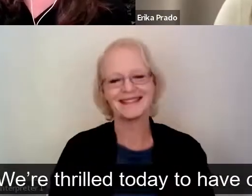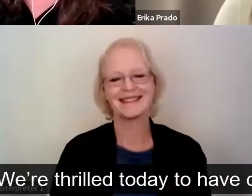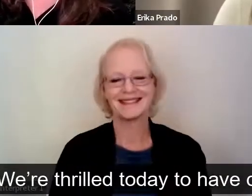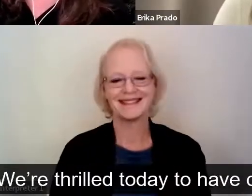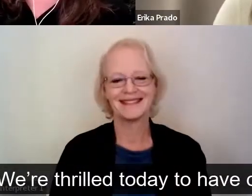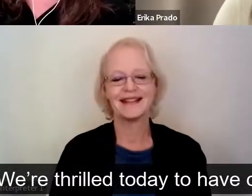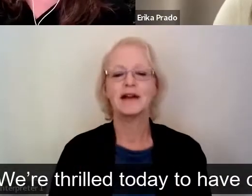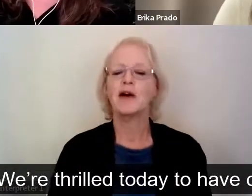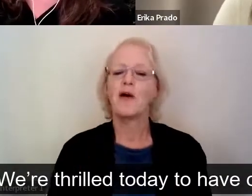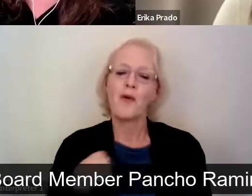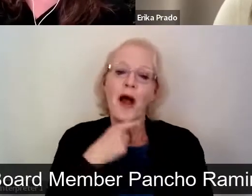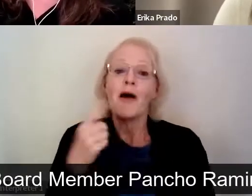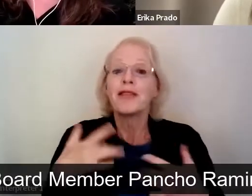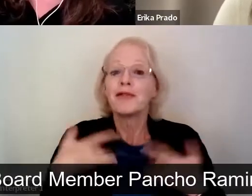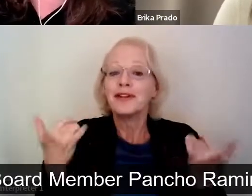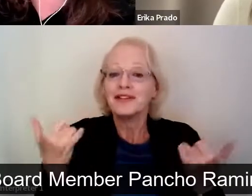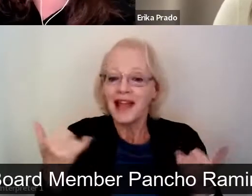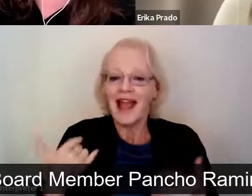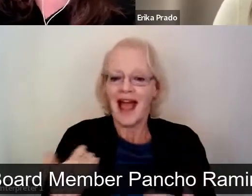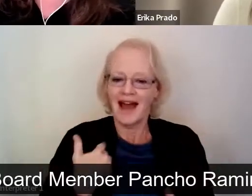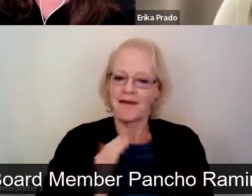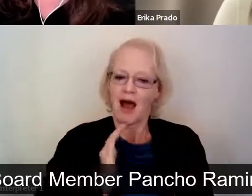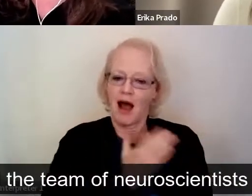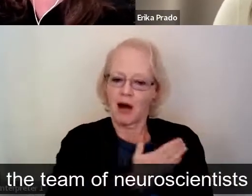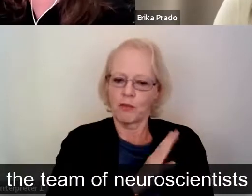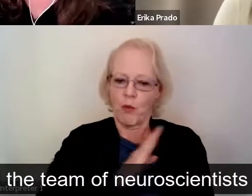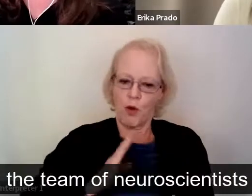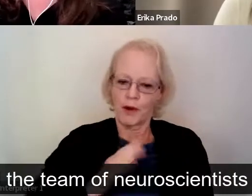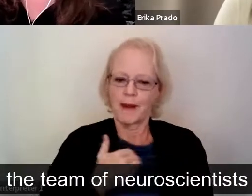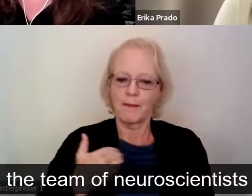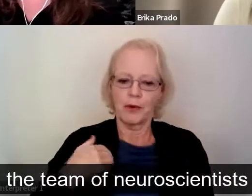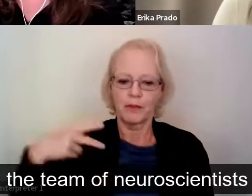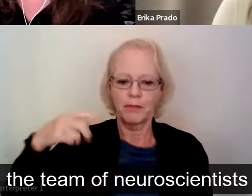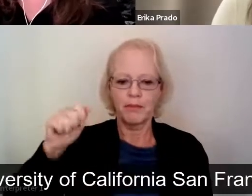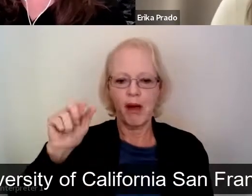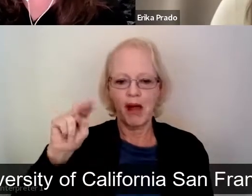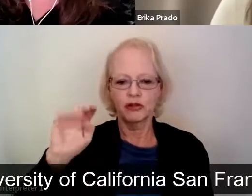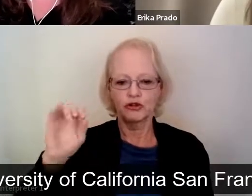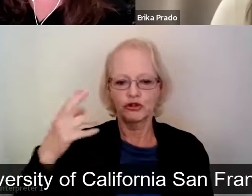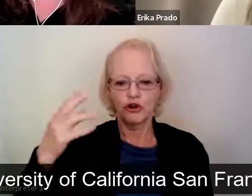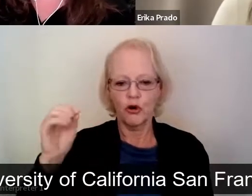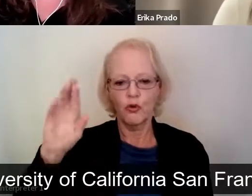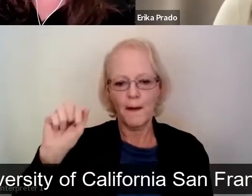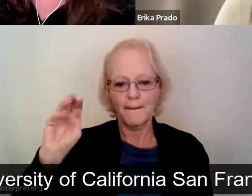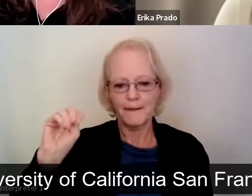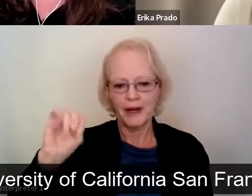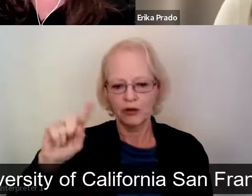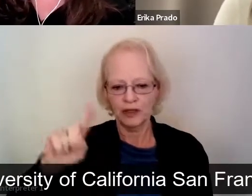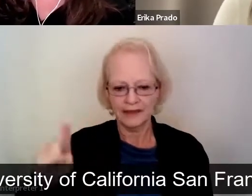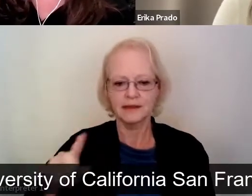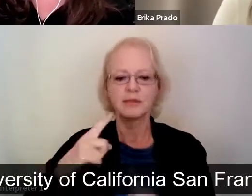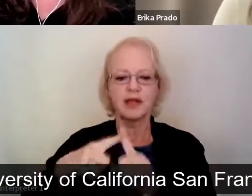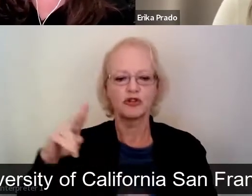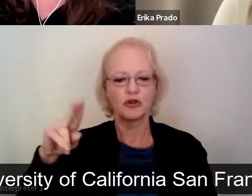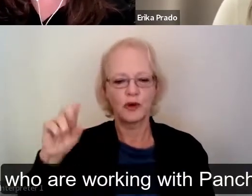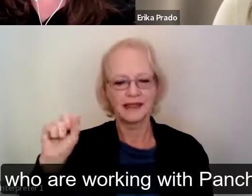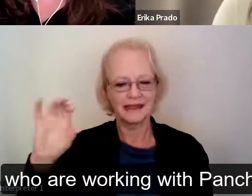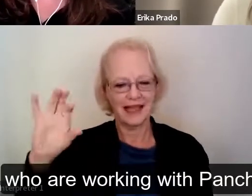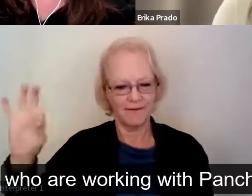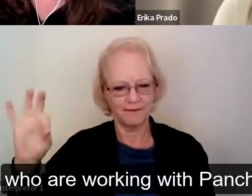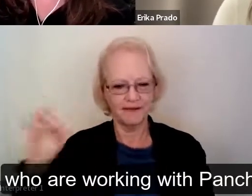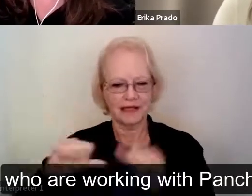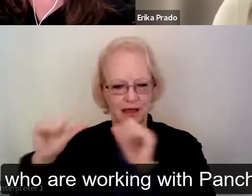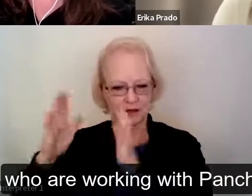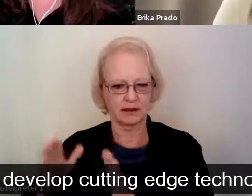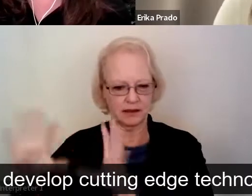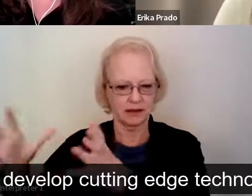We're thrilled today to have our board member, Pancho Ramirez, and the team of neuroscientists at the University of California, San Francisco, who are